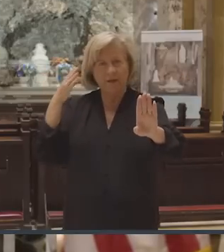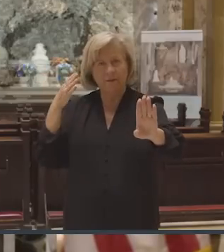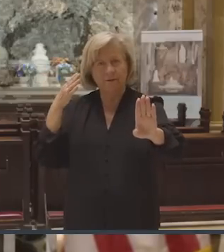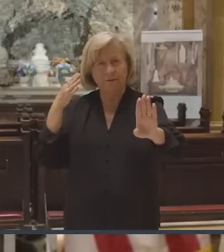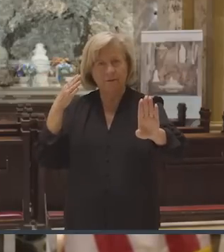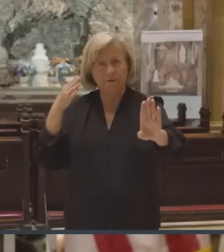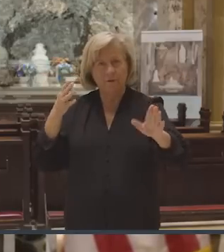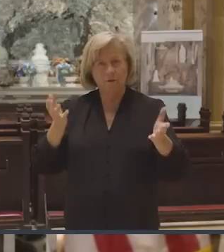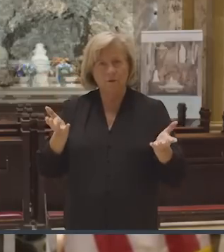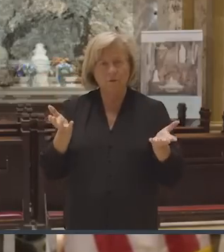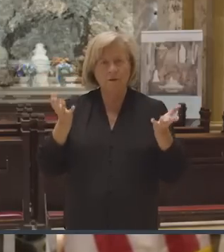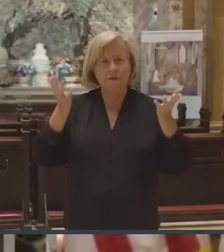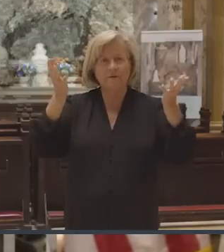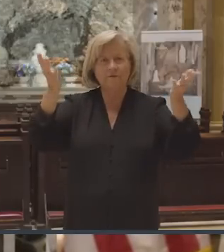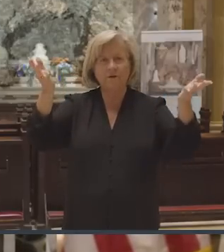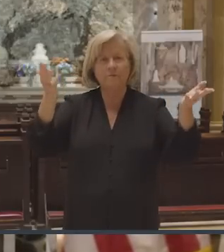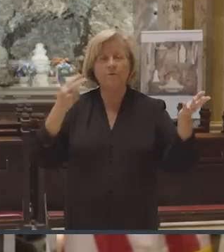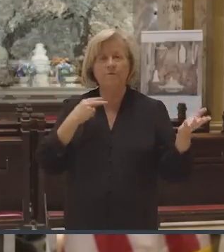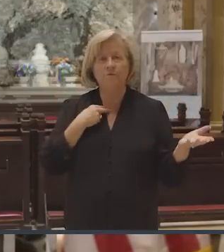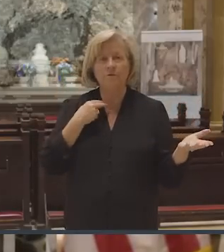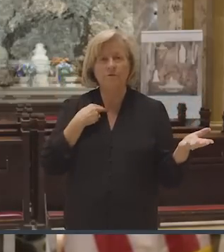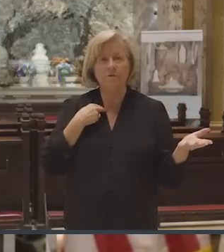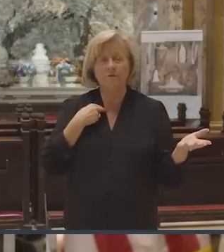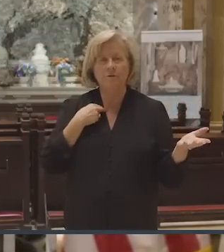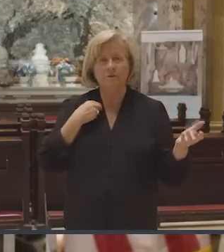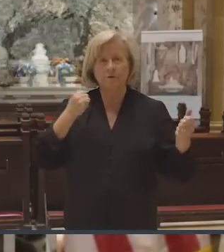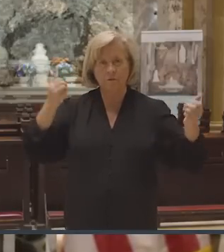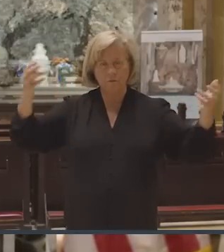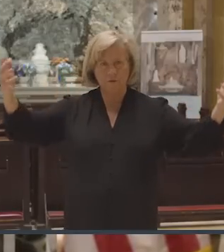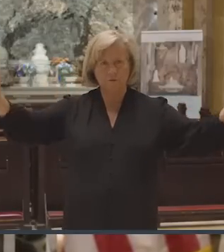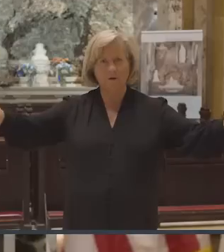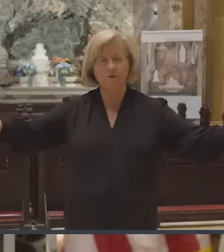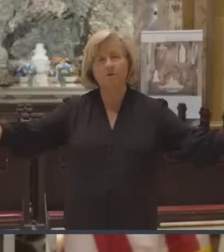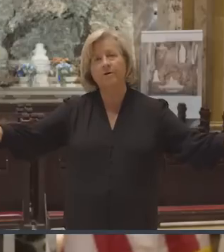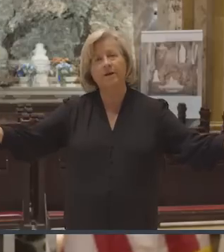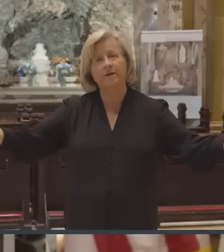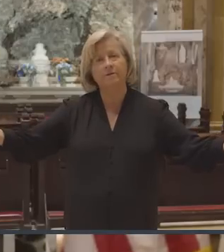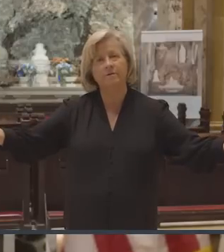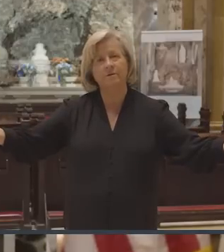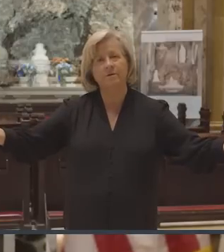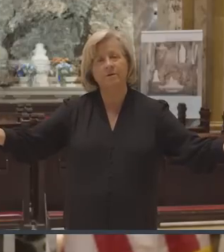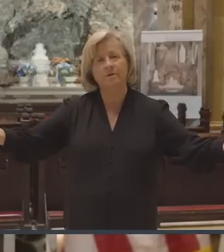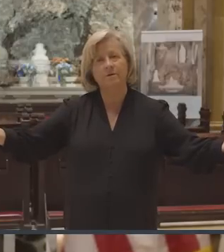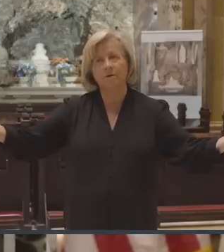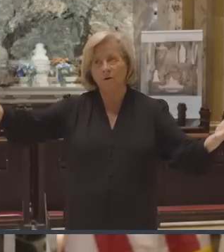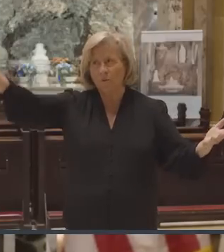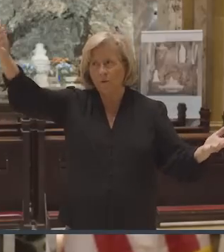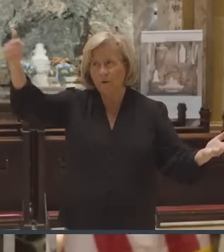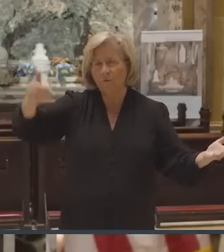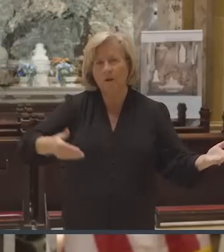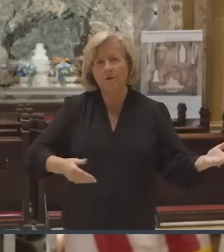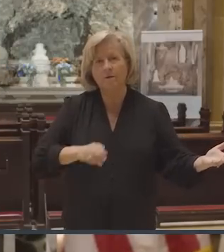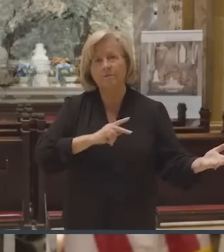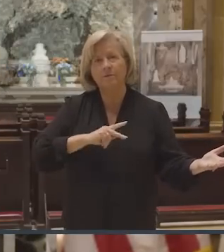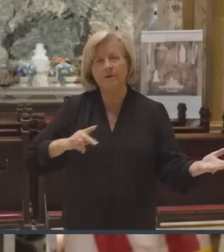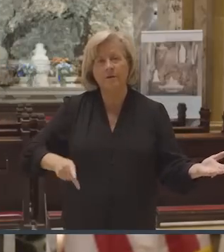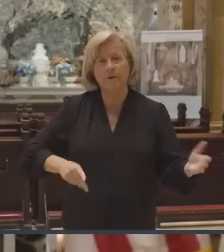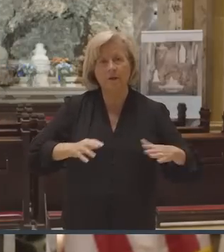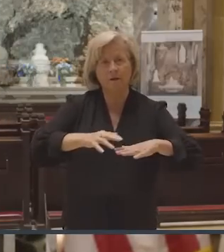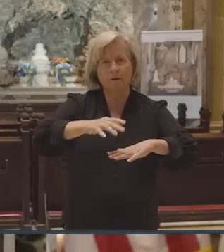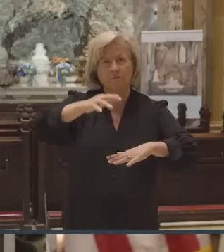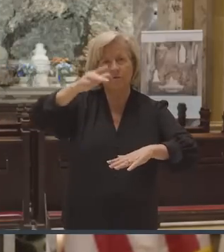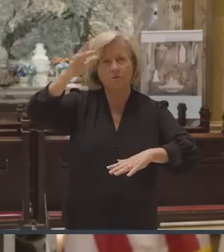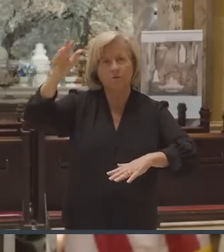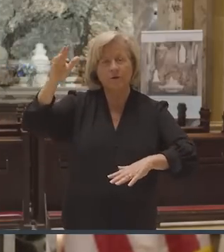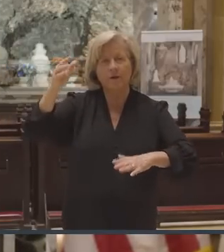we lift up our voices, we stretch out our hands, and we welcome the King of Glory once